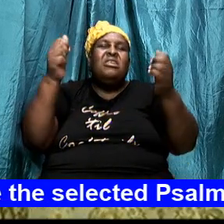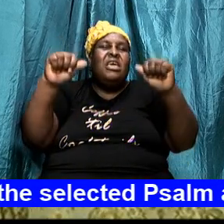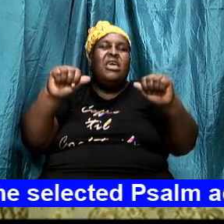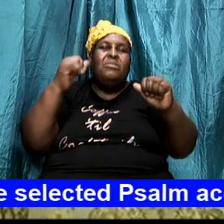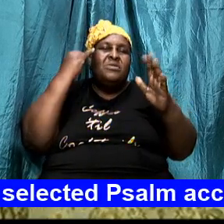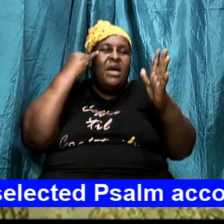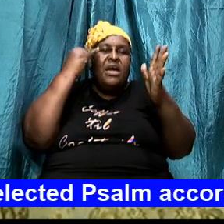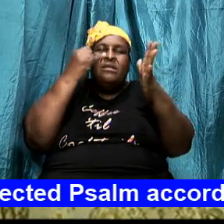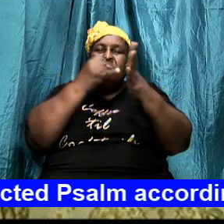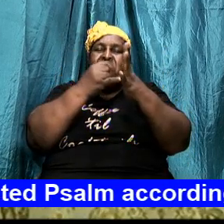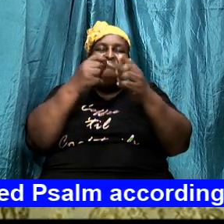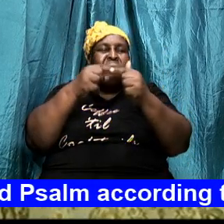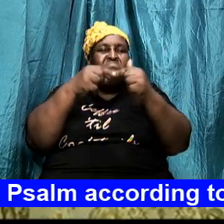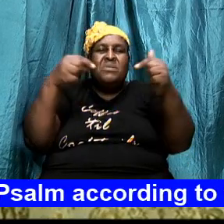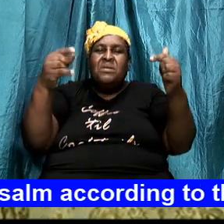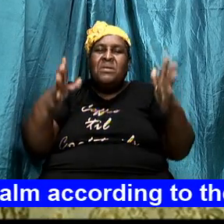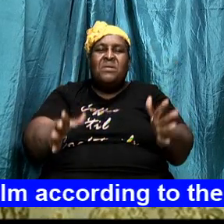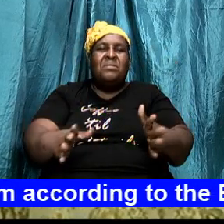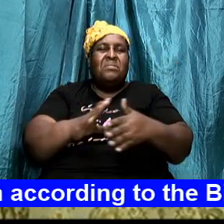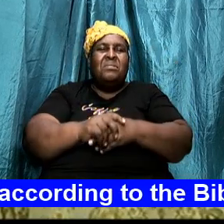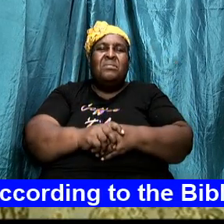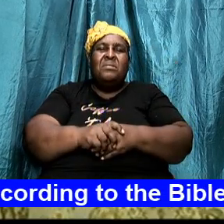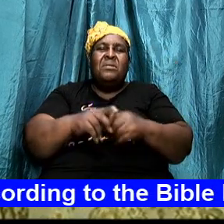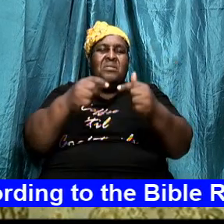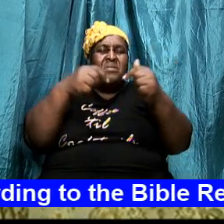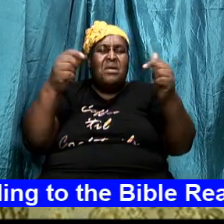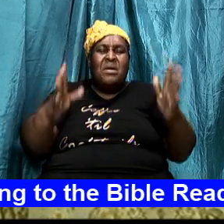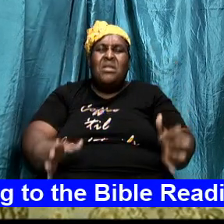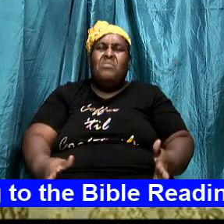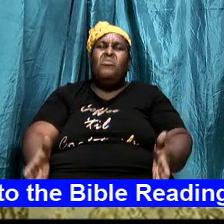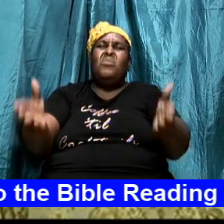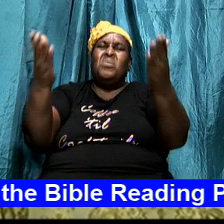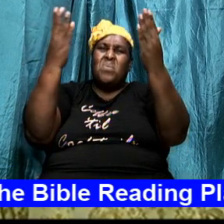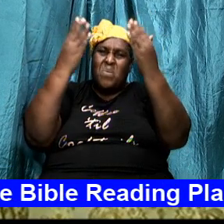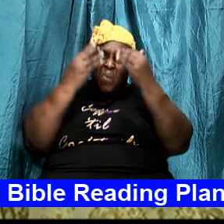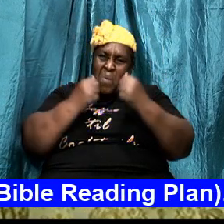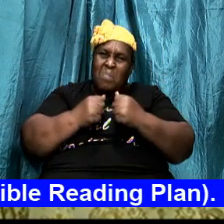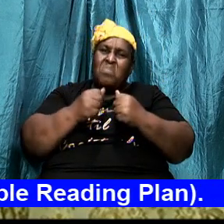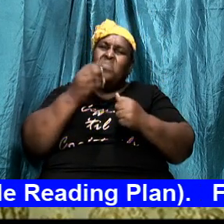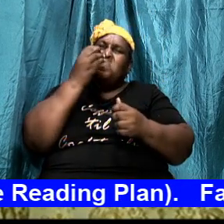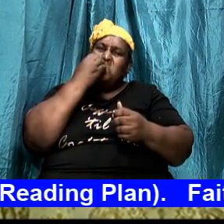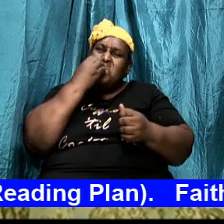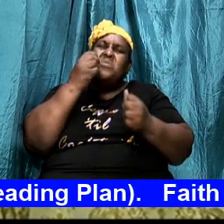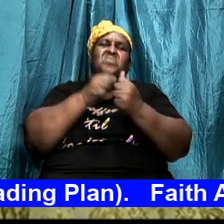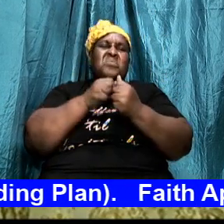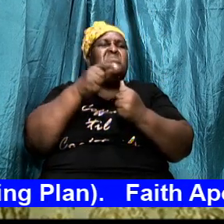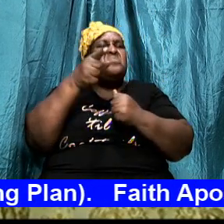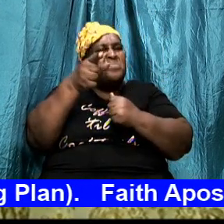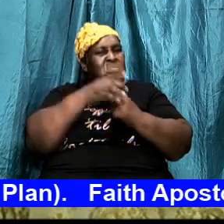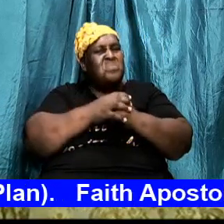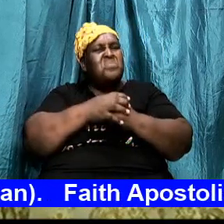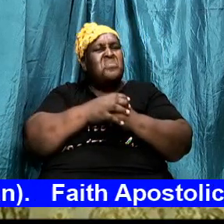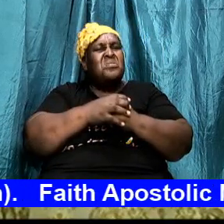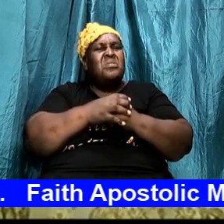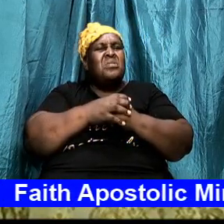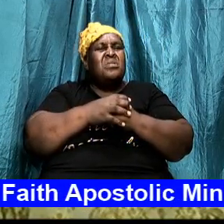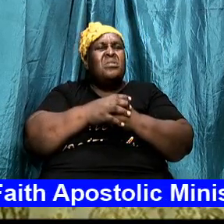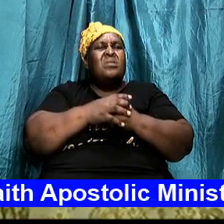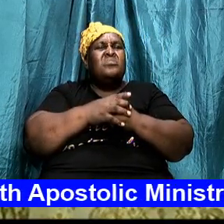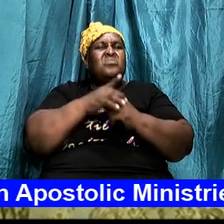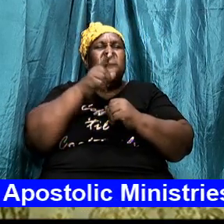identify the enemy the enemy will come in and he will suck with you and you are not